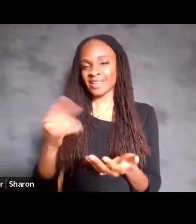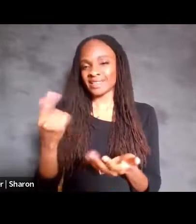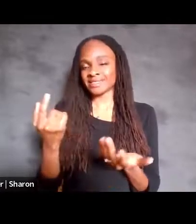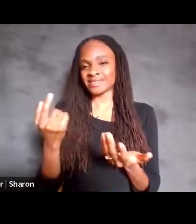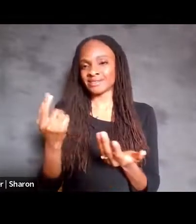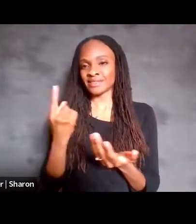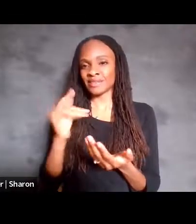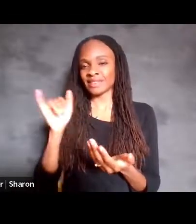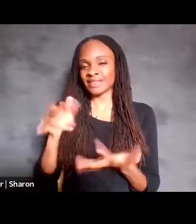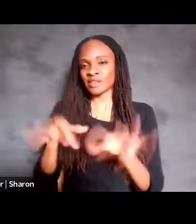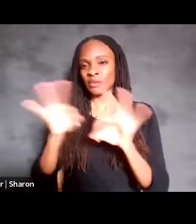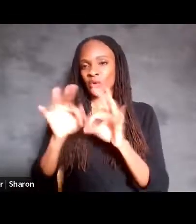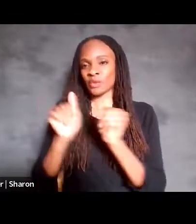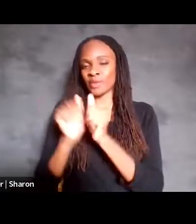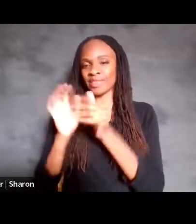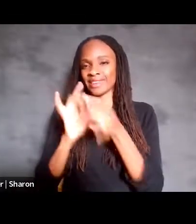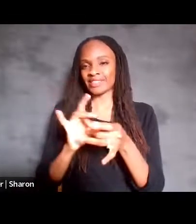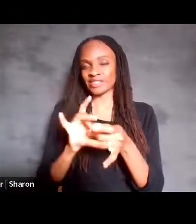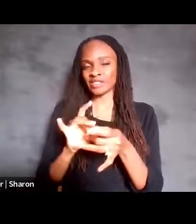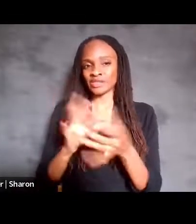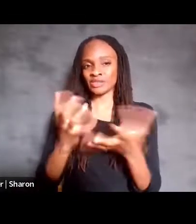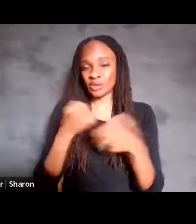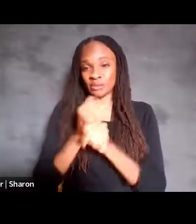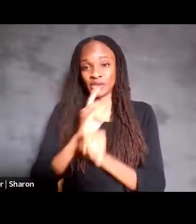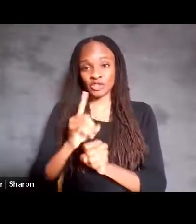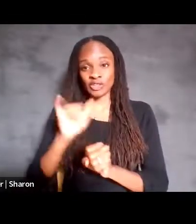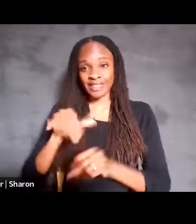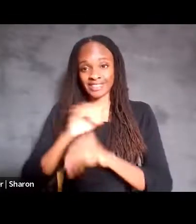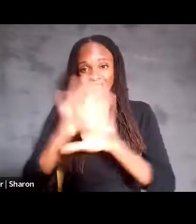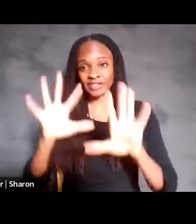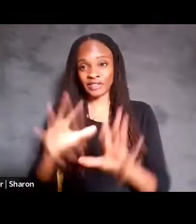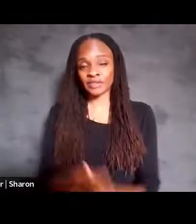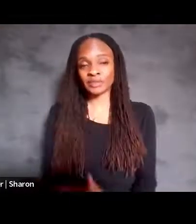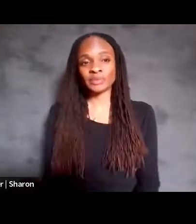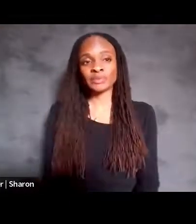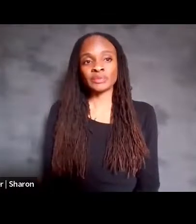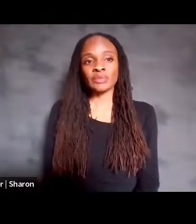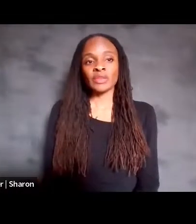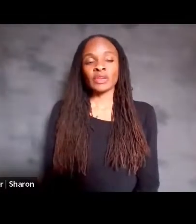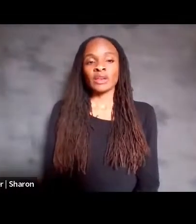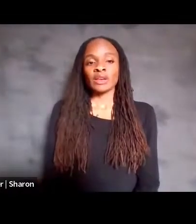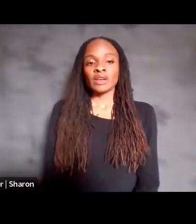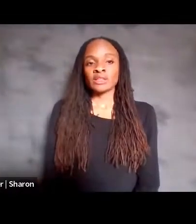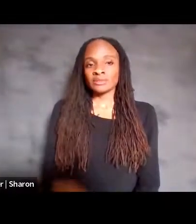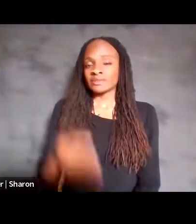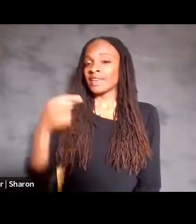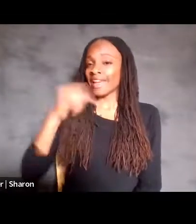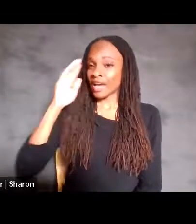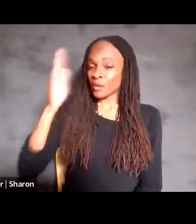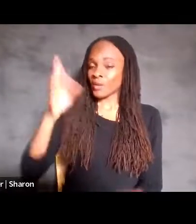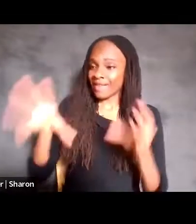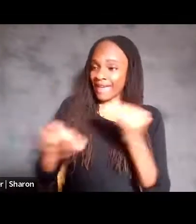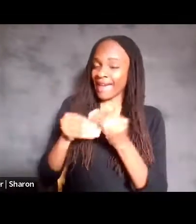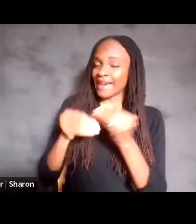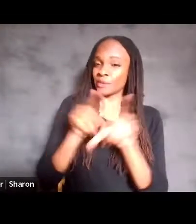everything. So just to be very clear about that. But to add, yeah, I'll add also that